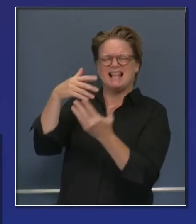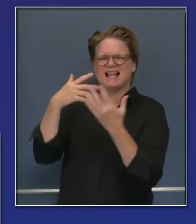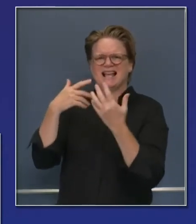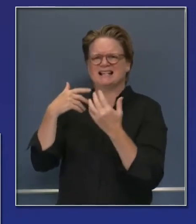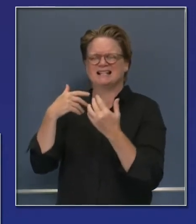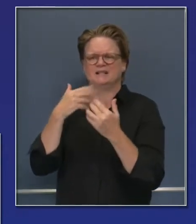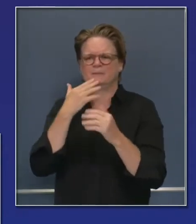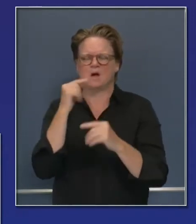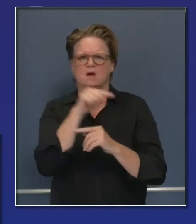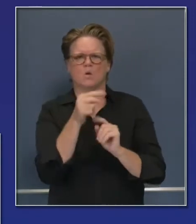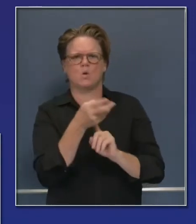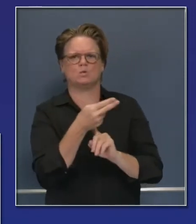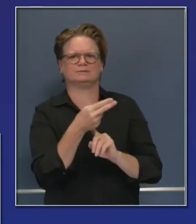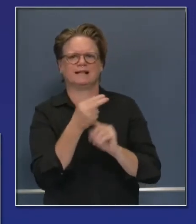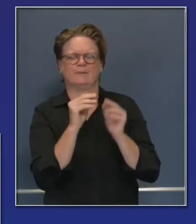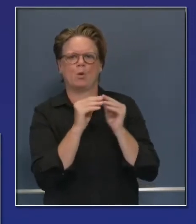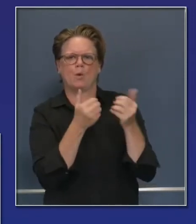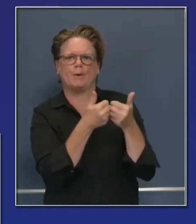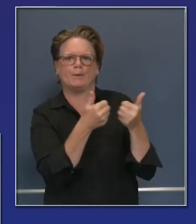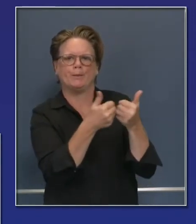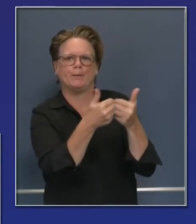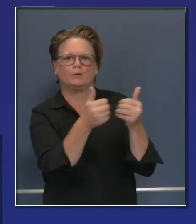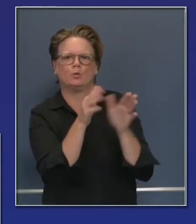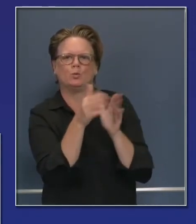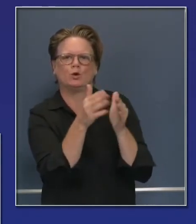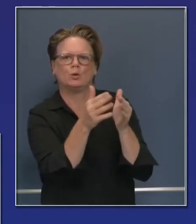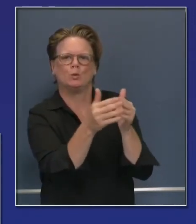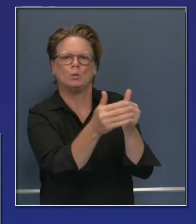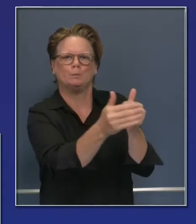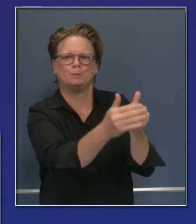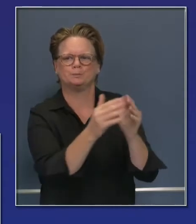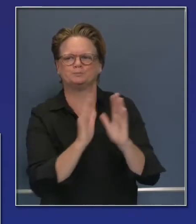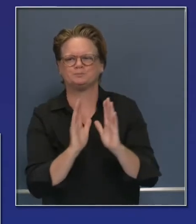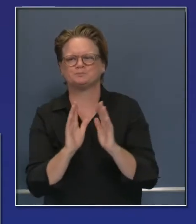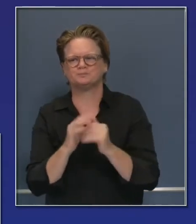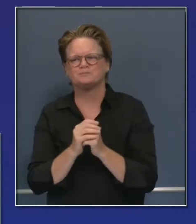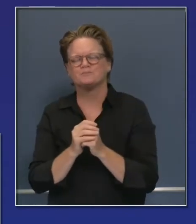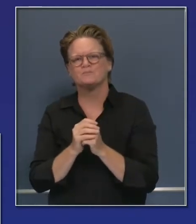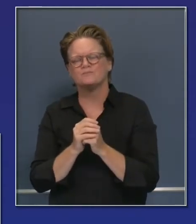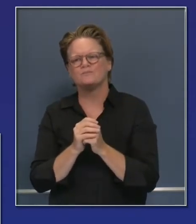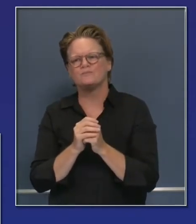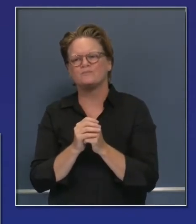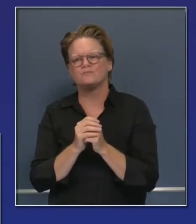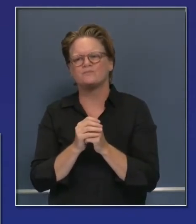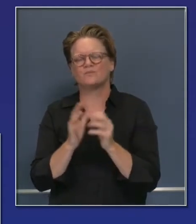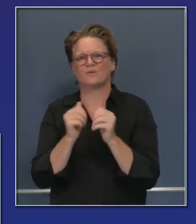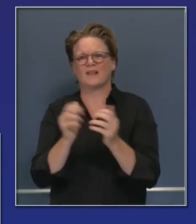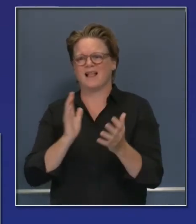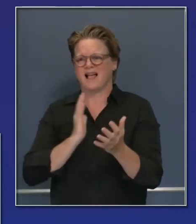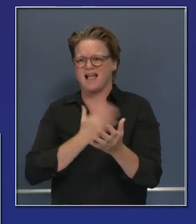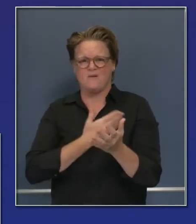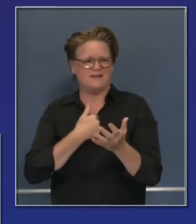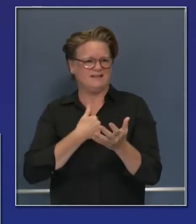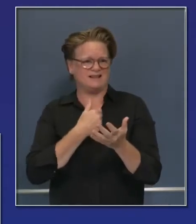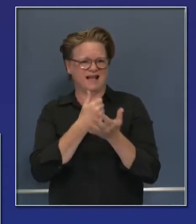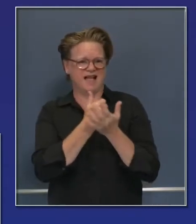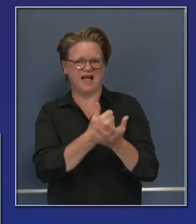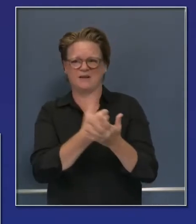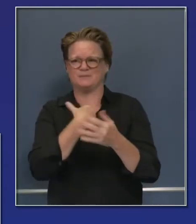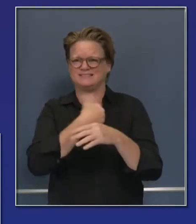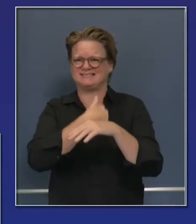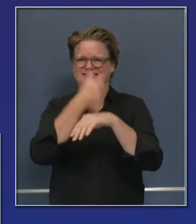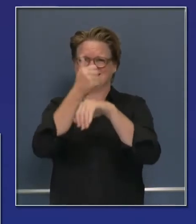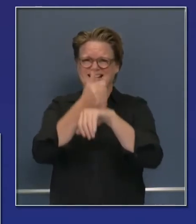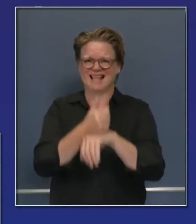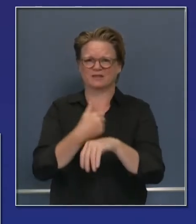we put in place for not only evacuees, but we had done for homeless individuals and those that